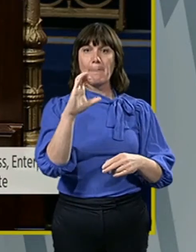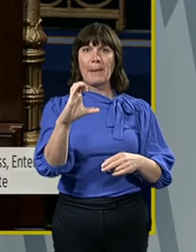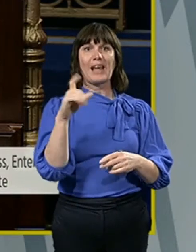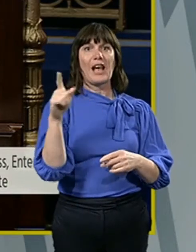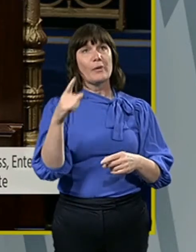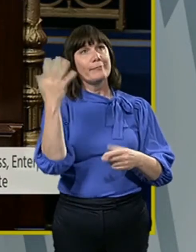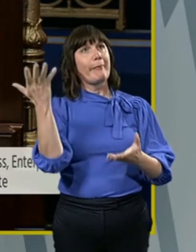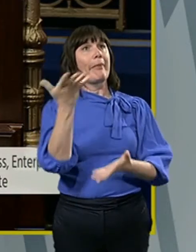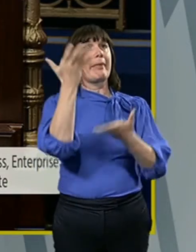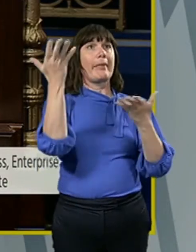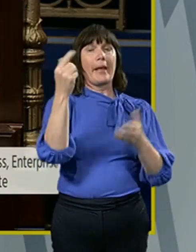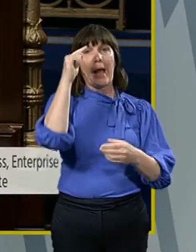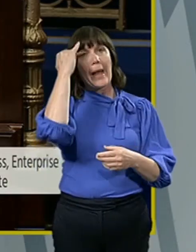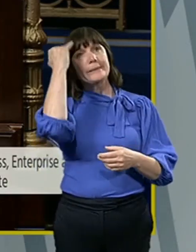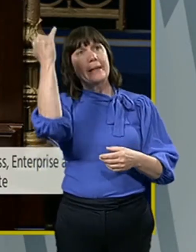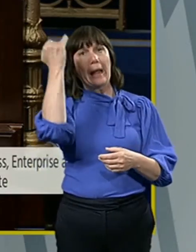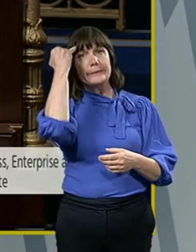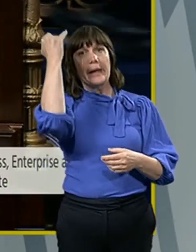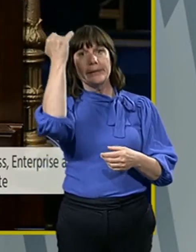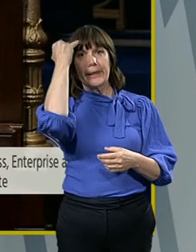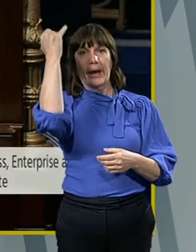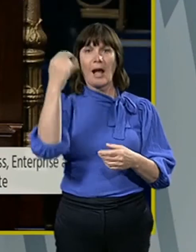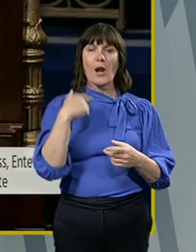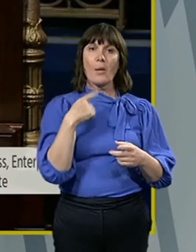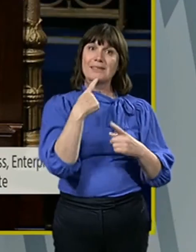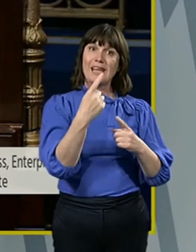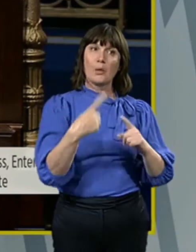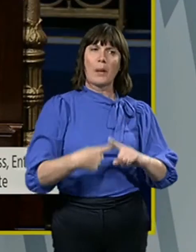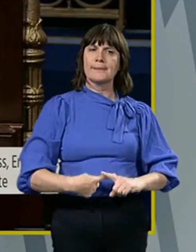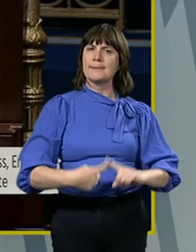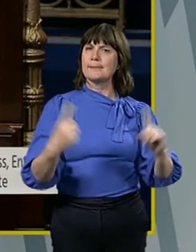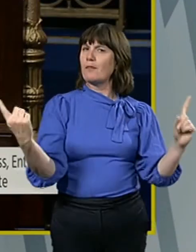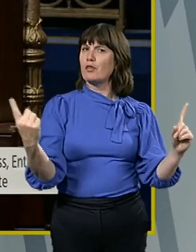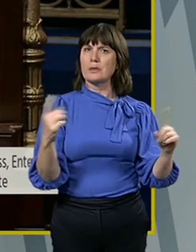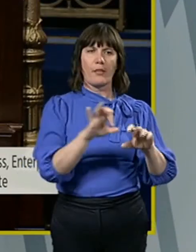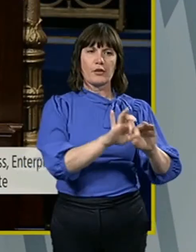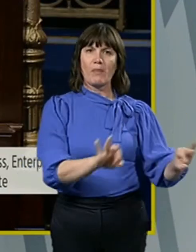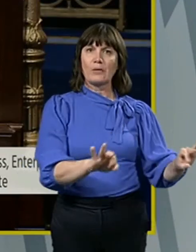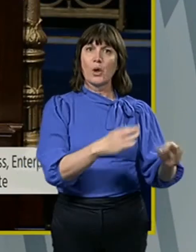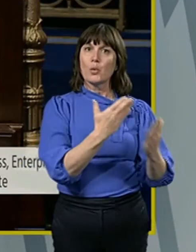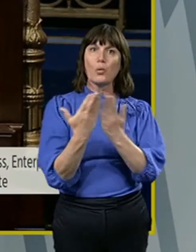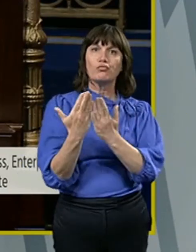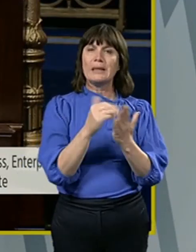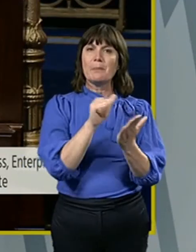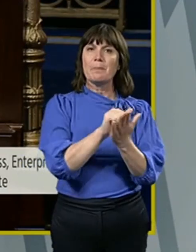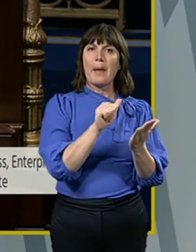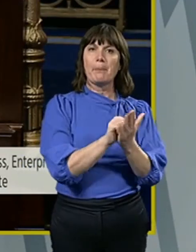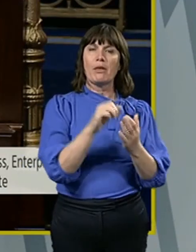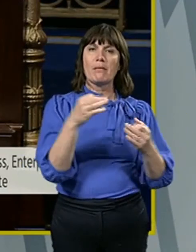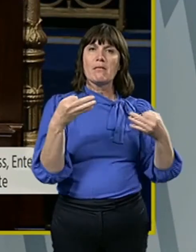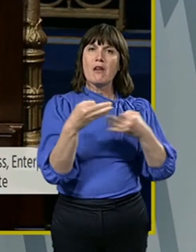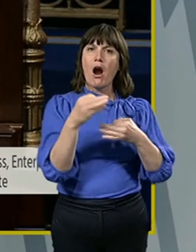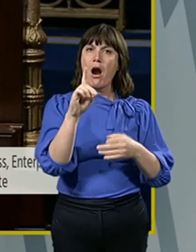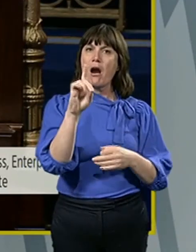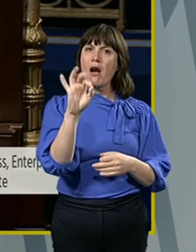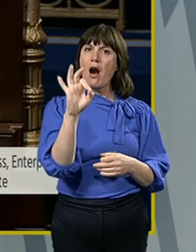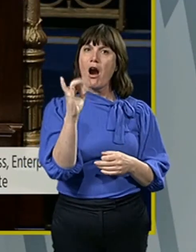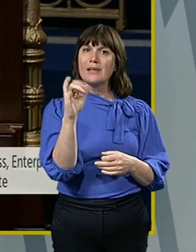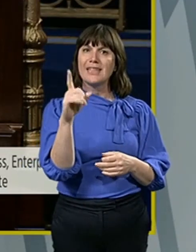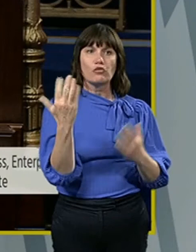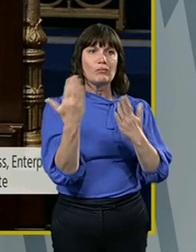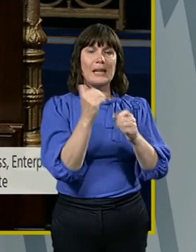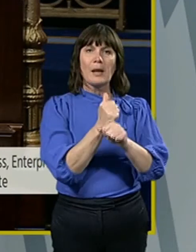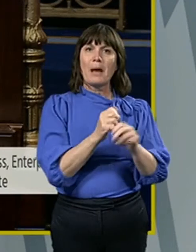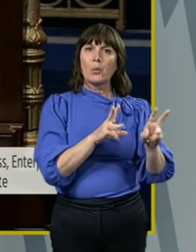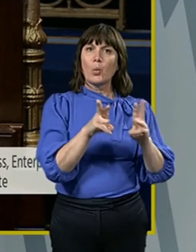are very, very different and I want to tell you why they are different. Go and read The Guardian today and read about workers in the meat factories